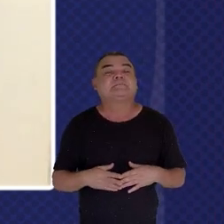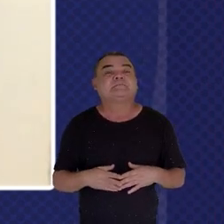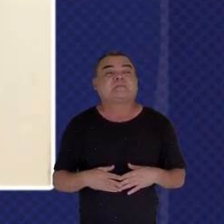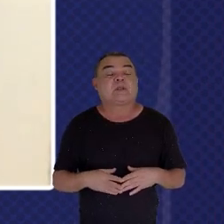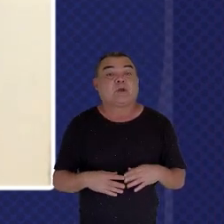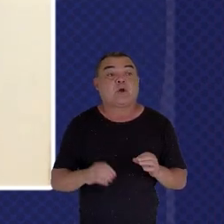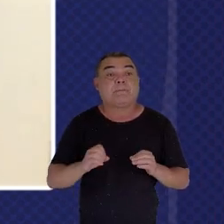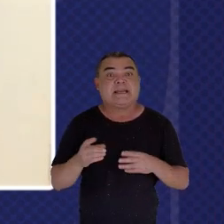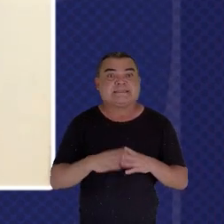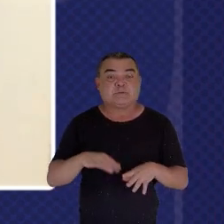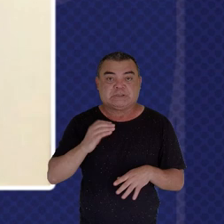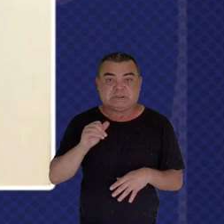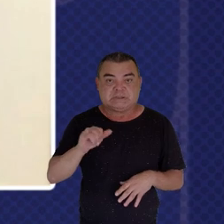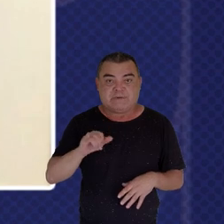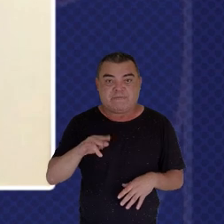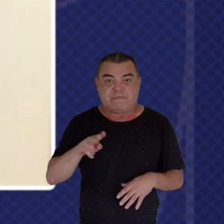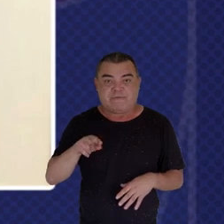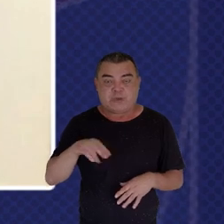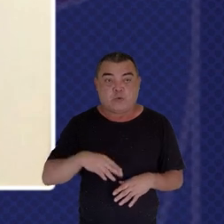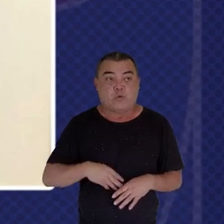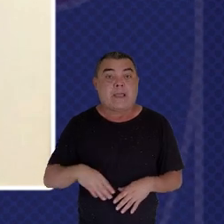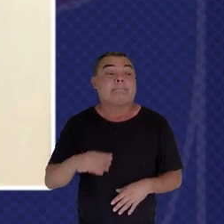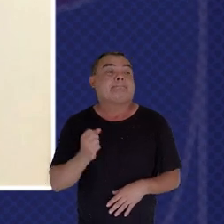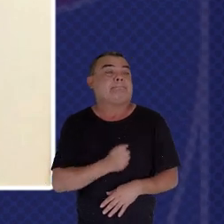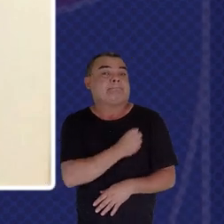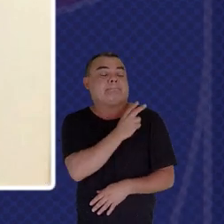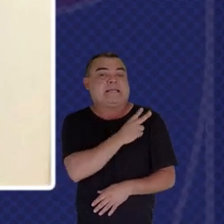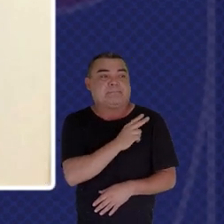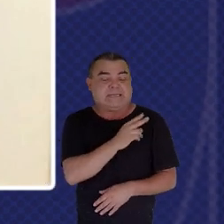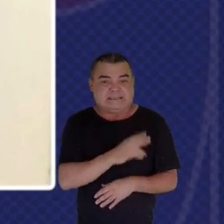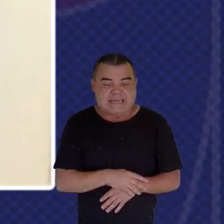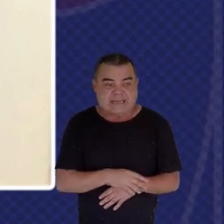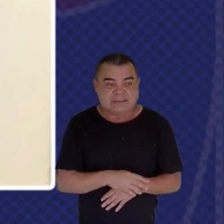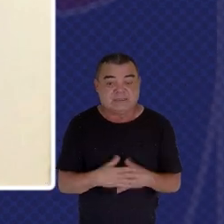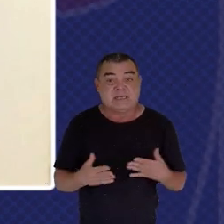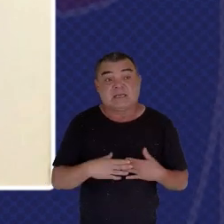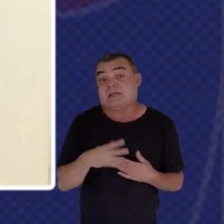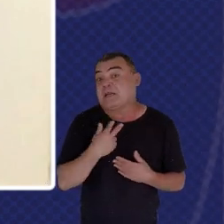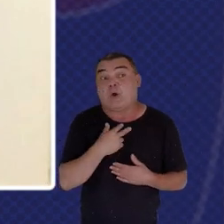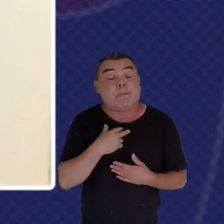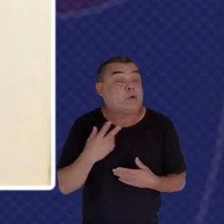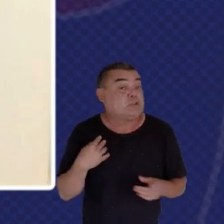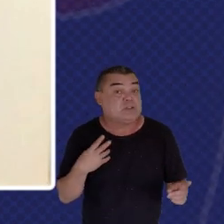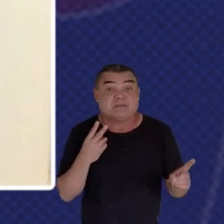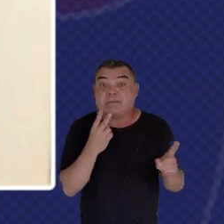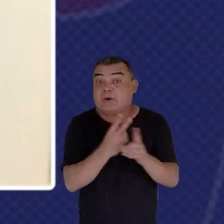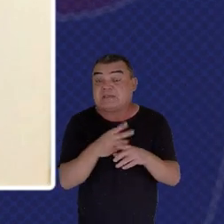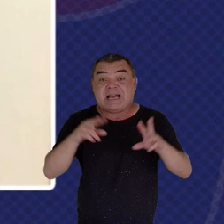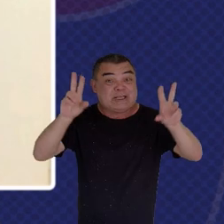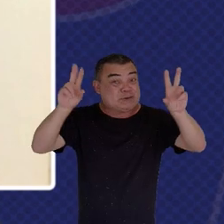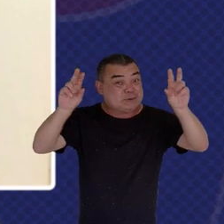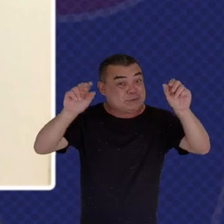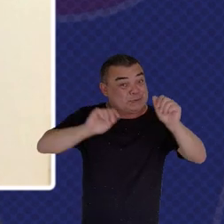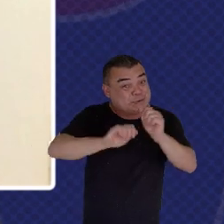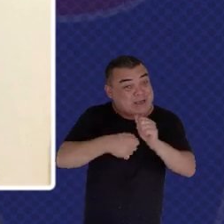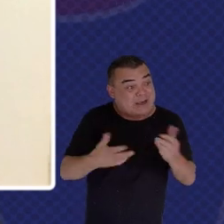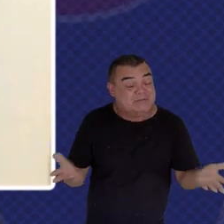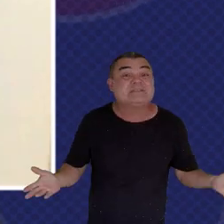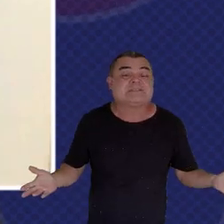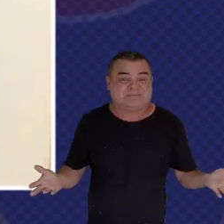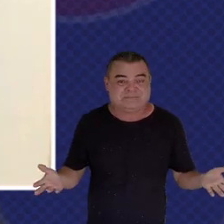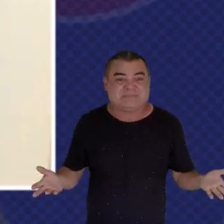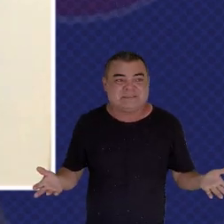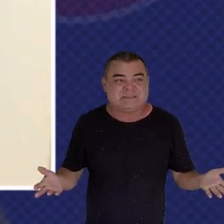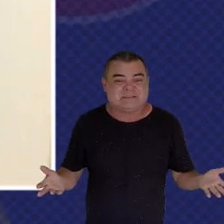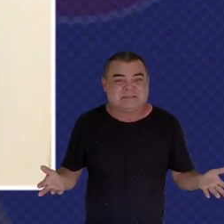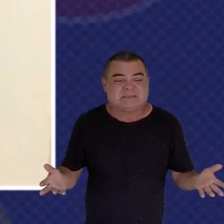However Within CIMIC We Weren't Able To Address Key Issues That Are Around Humanitarian